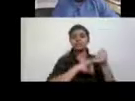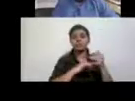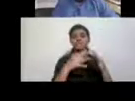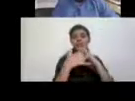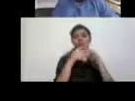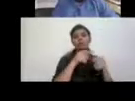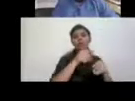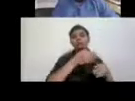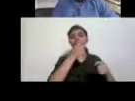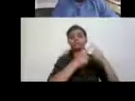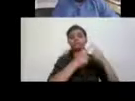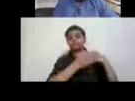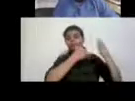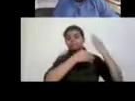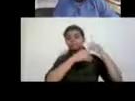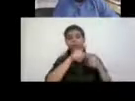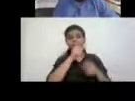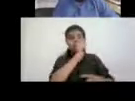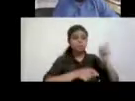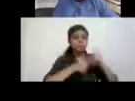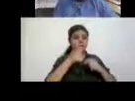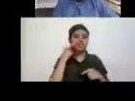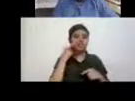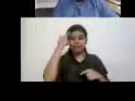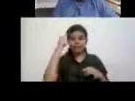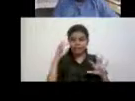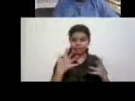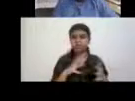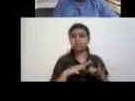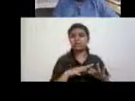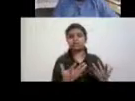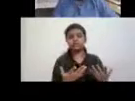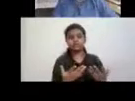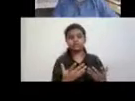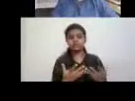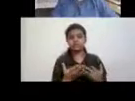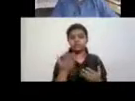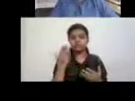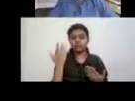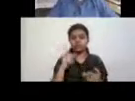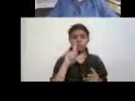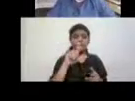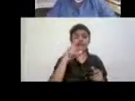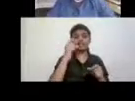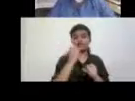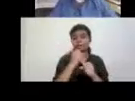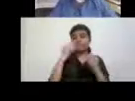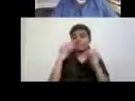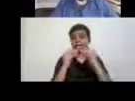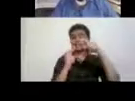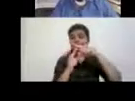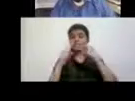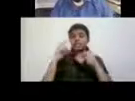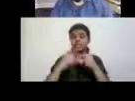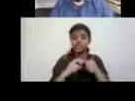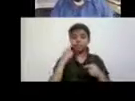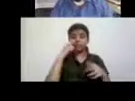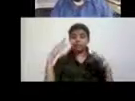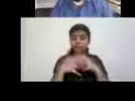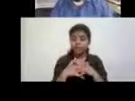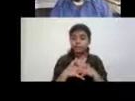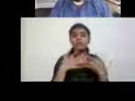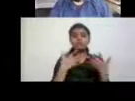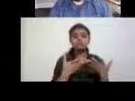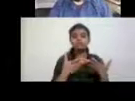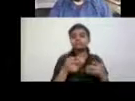civil rights movement in terms of people of color and, you know, uh, LGBTQ and women, which had all